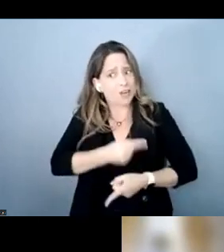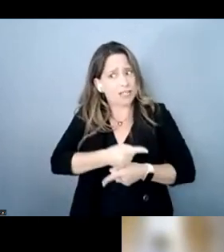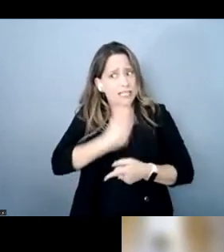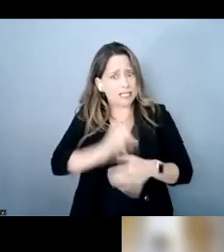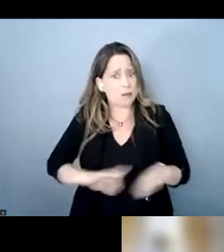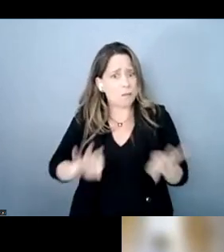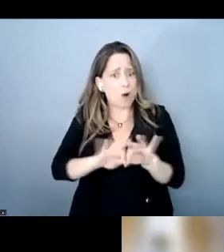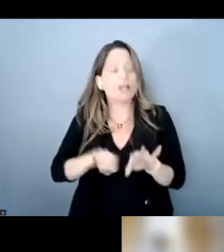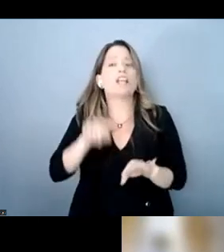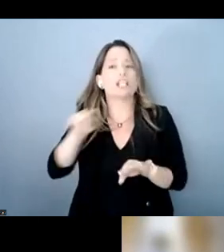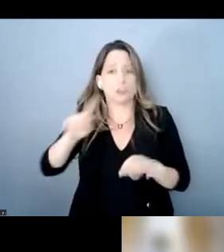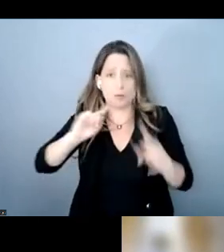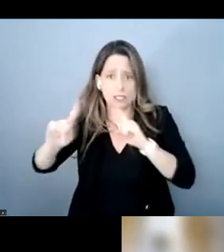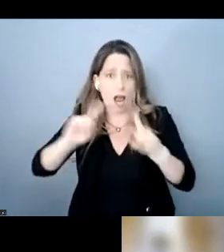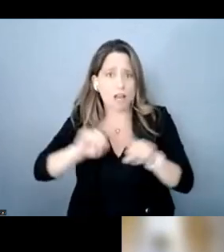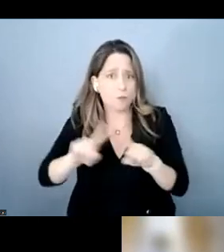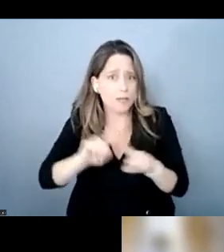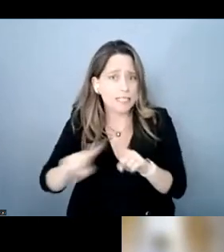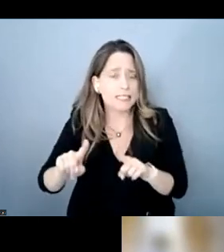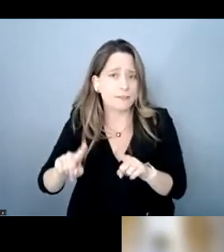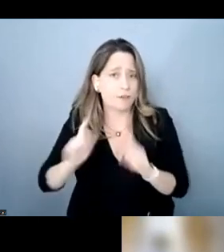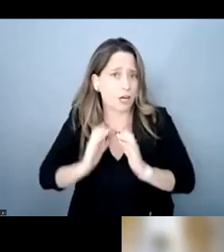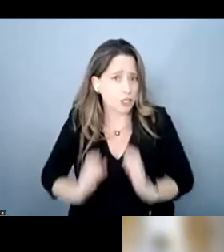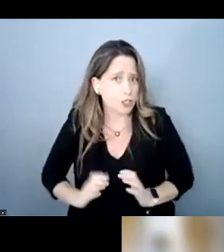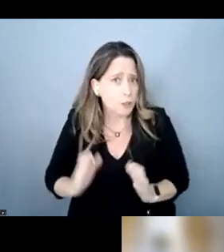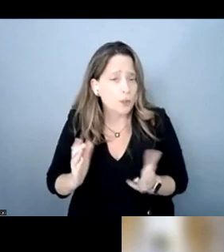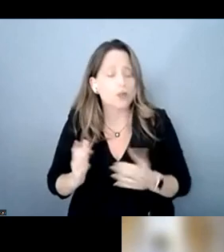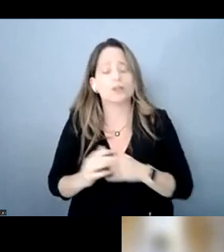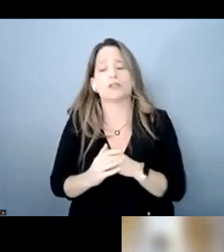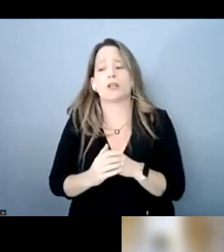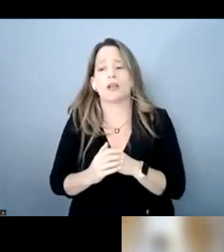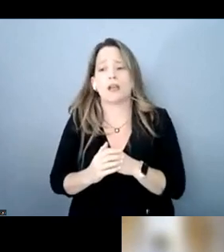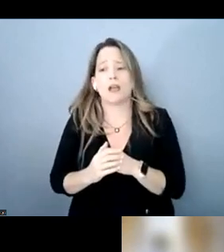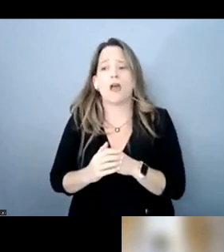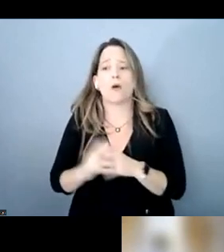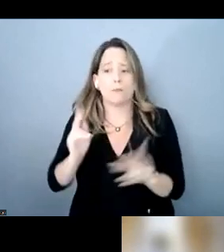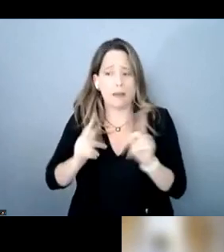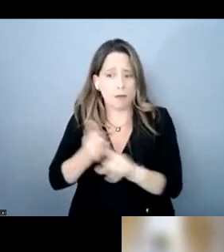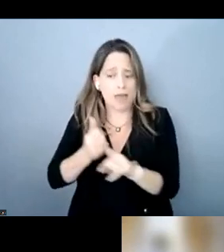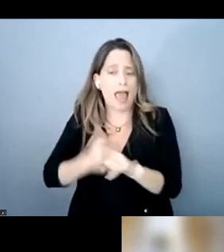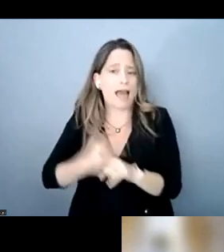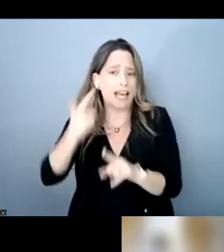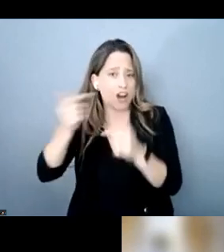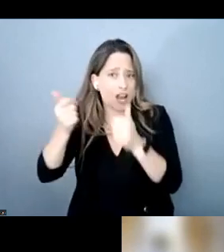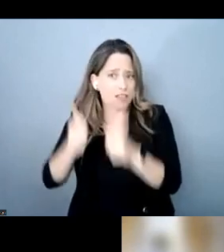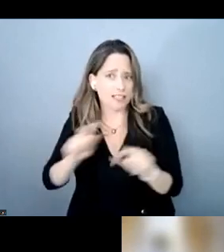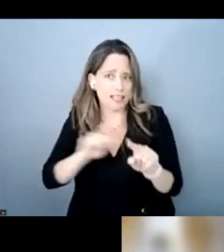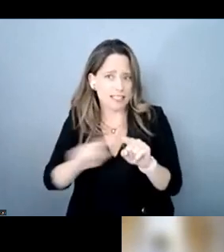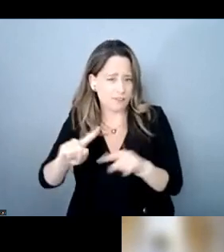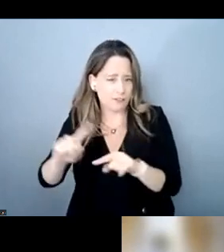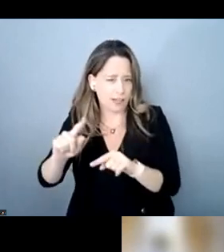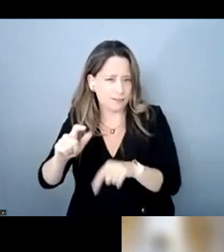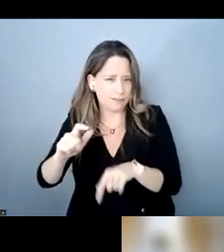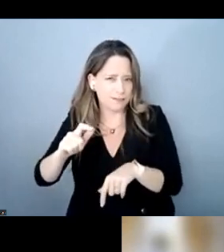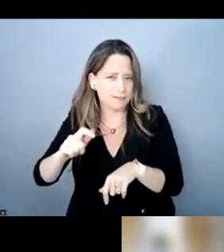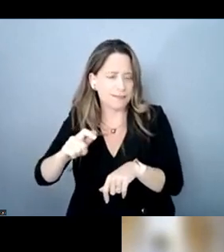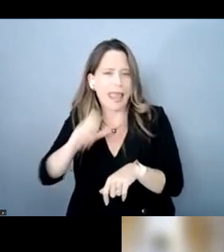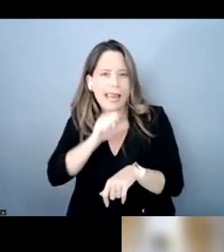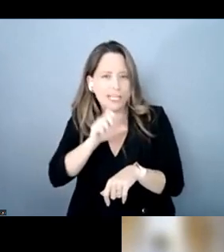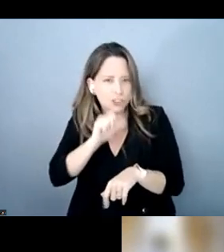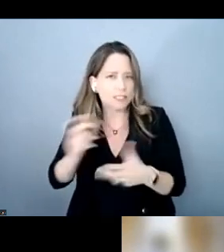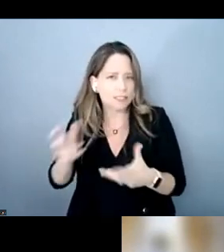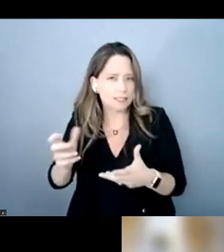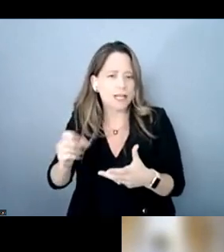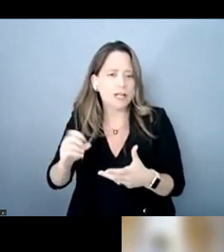who use different devices or who acquired uh hearing loss at different times in their lives so i just wanted to